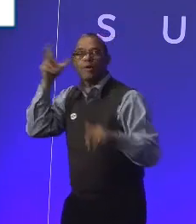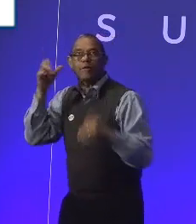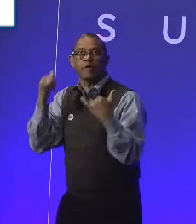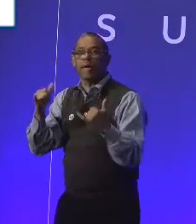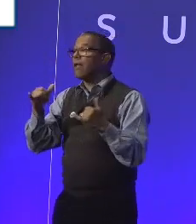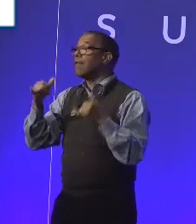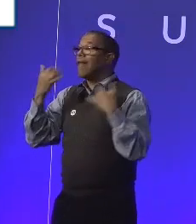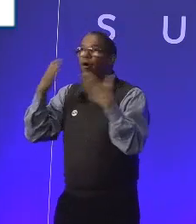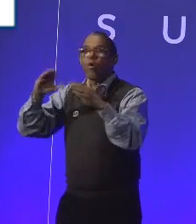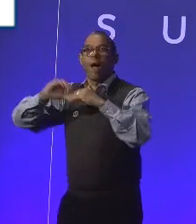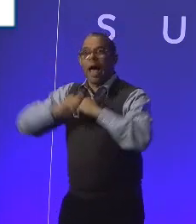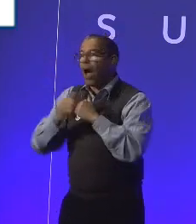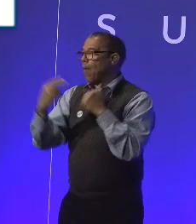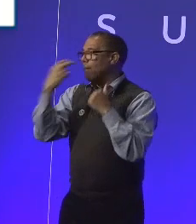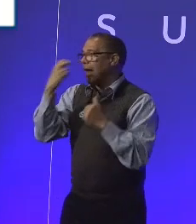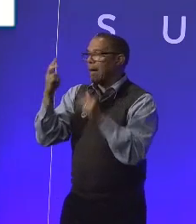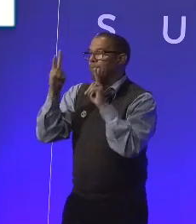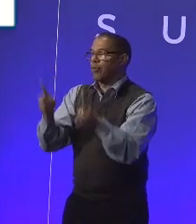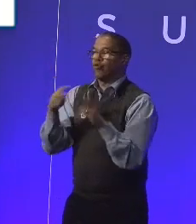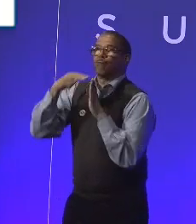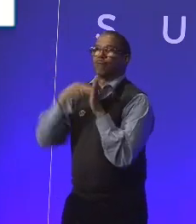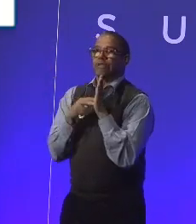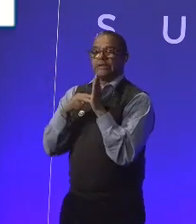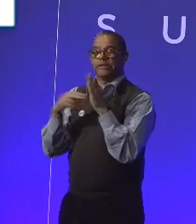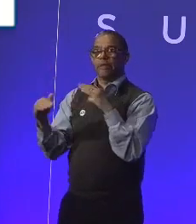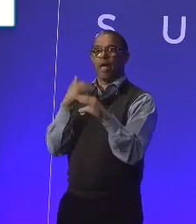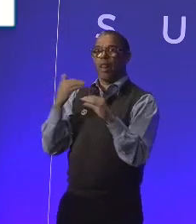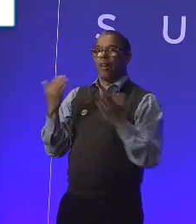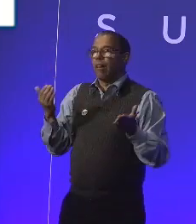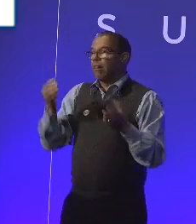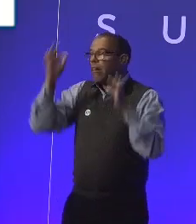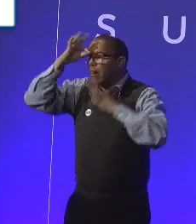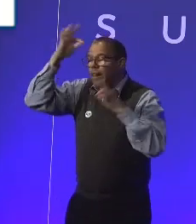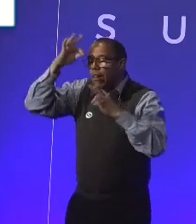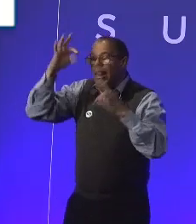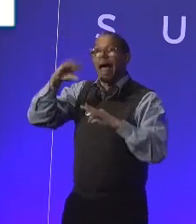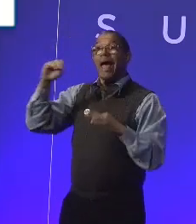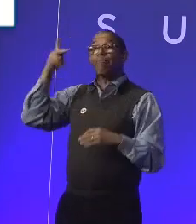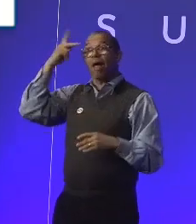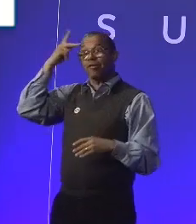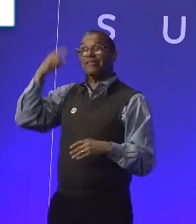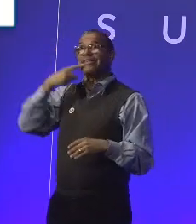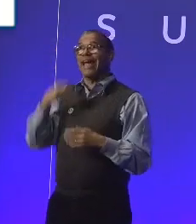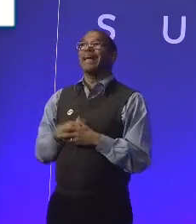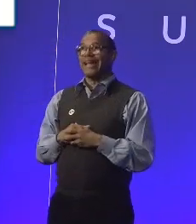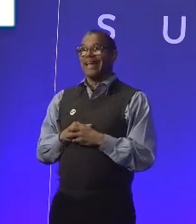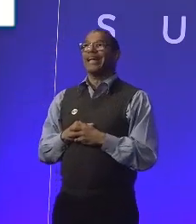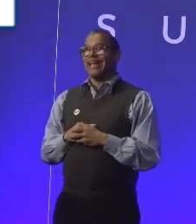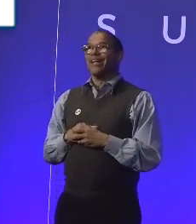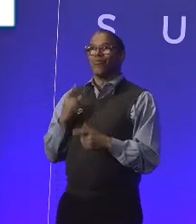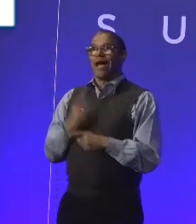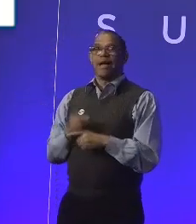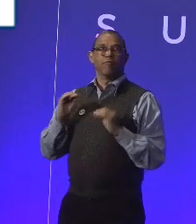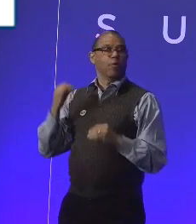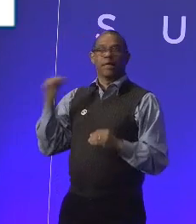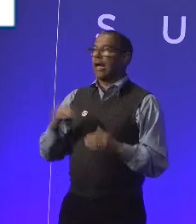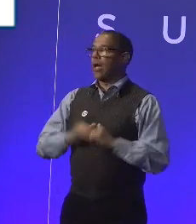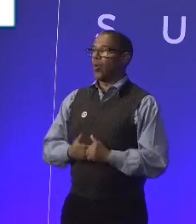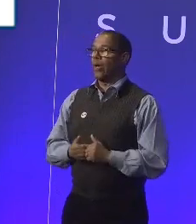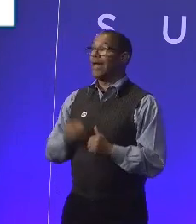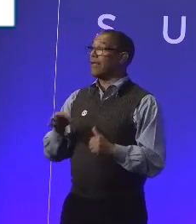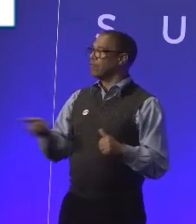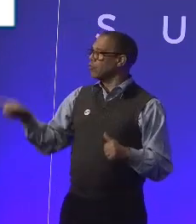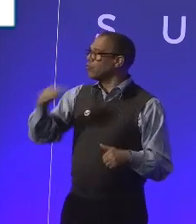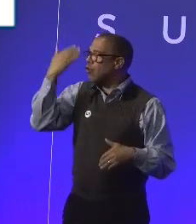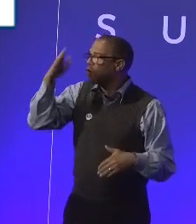blind person reads an email and groups of politicians started nodding their head in firm agreement. Absolutely, I've got no idea. And if you don't know,